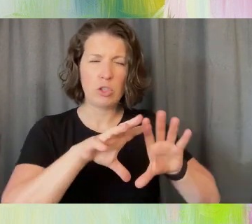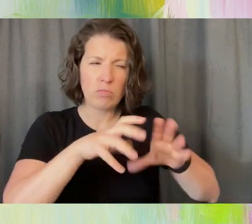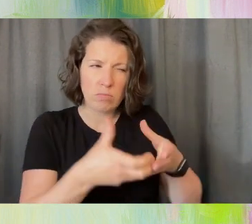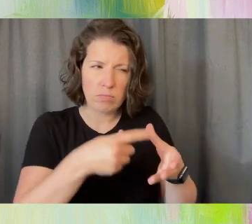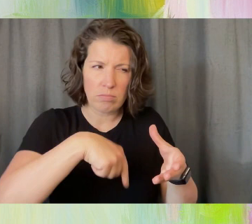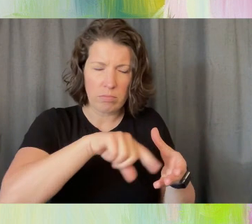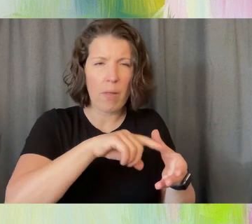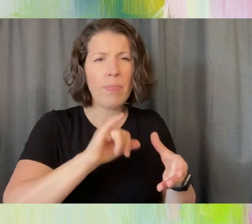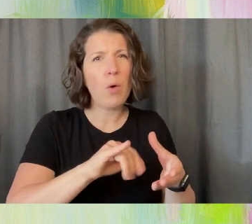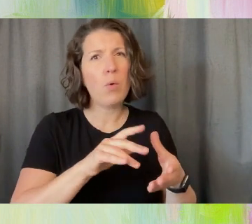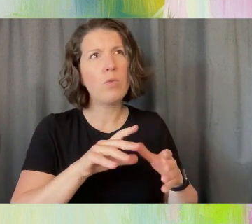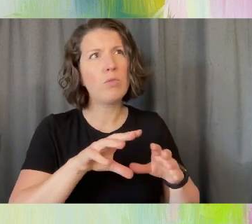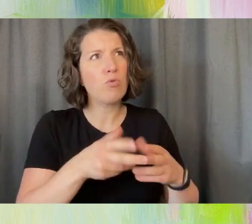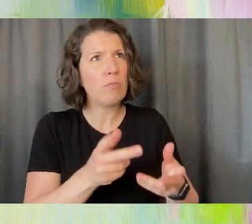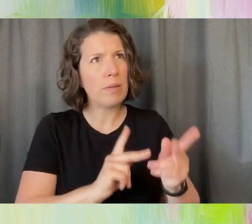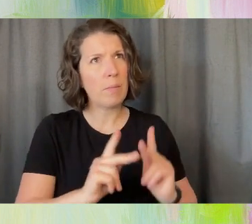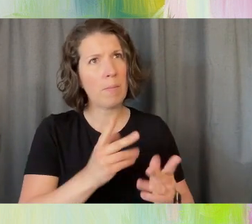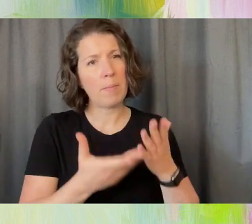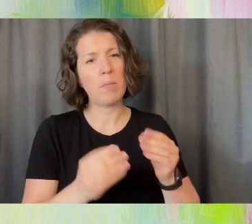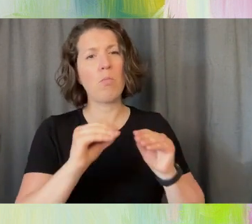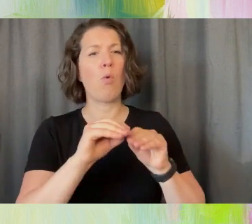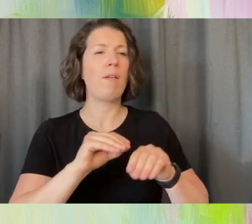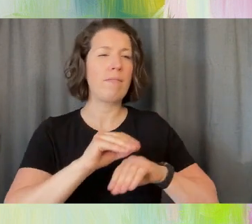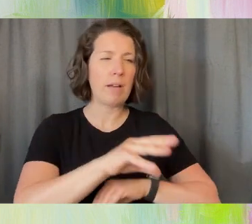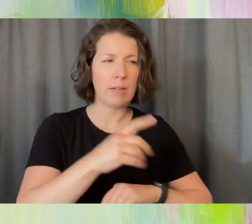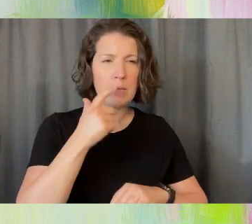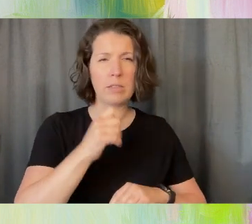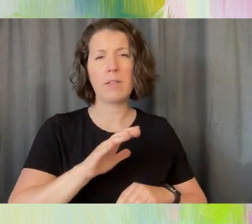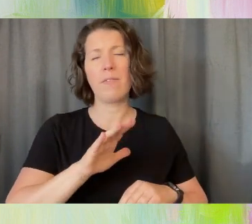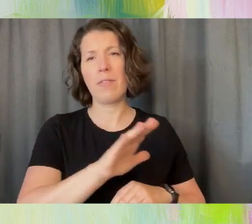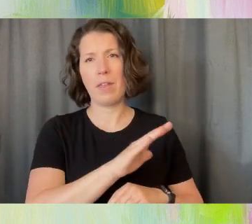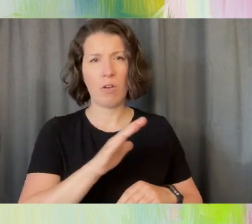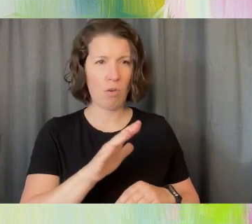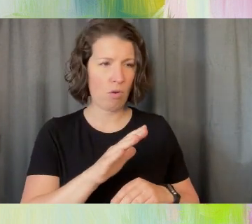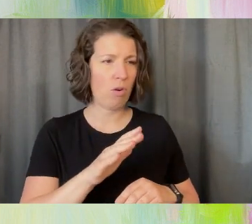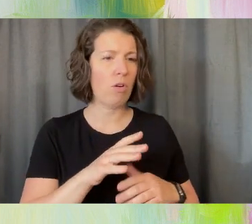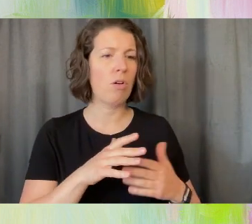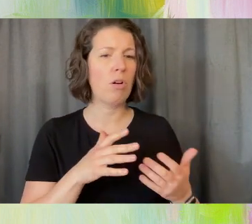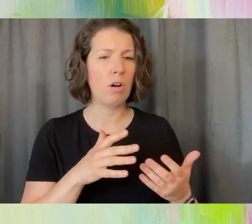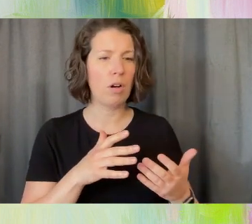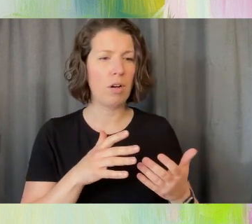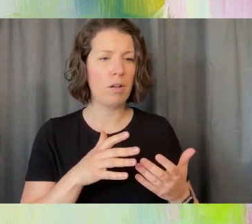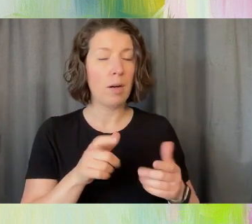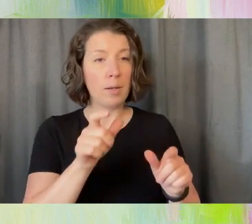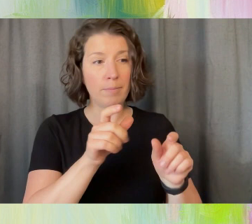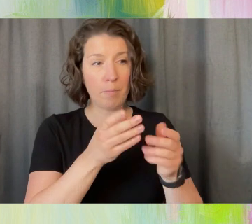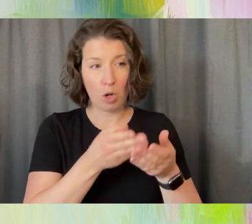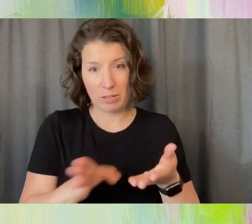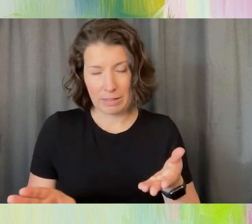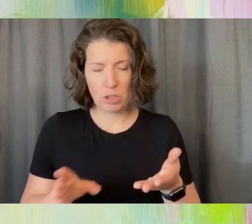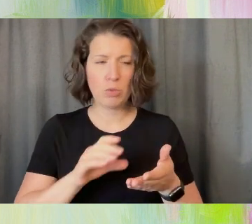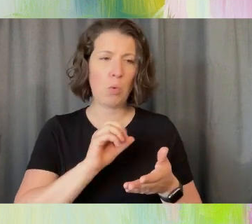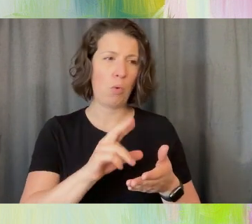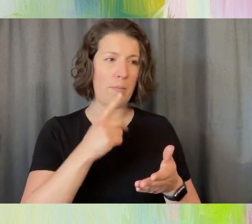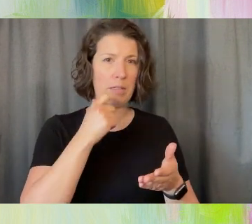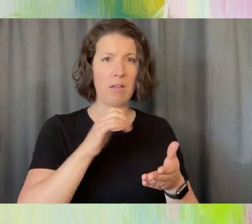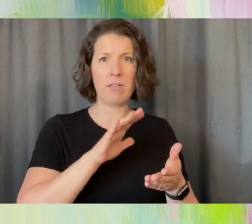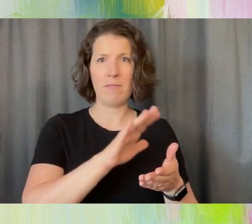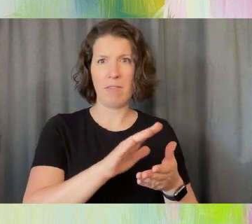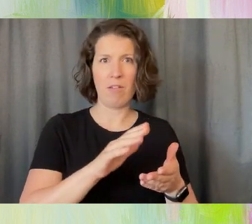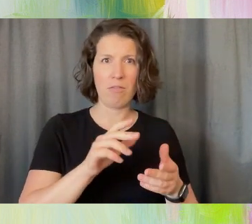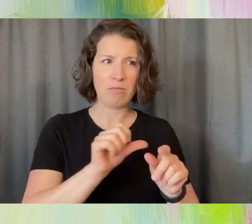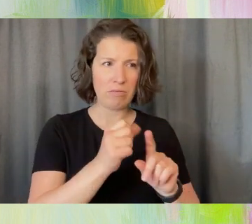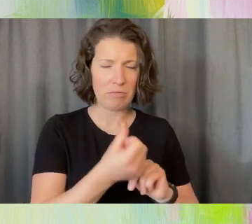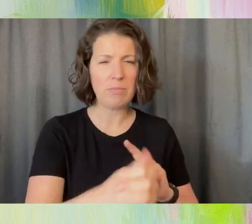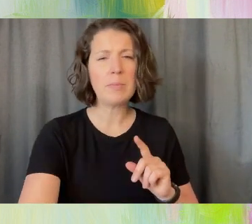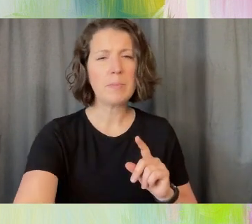more affected by it because of their vulnerability or their marginalization. So before we were doing that project, we decided